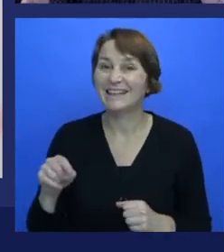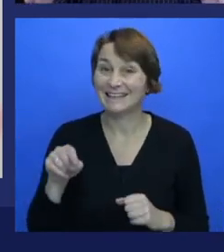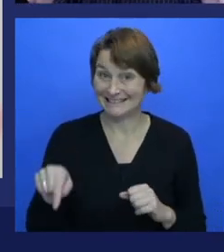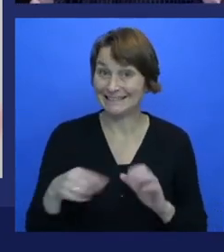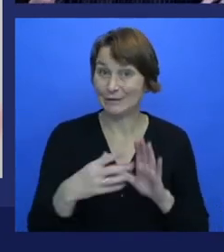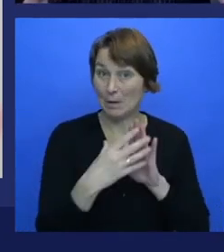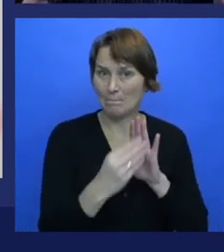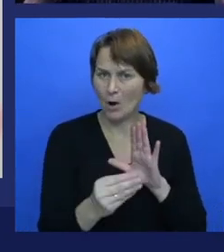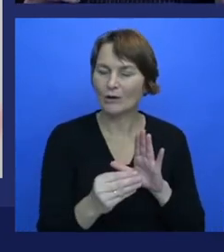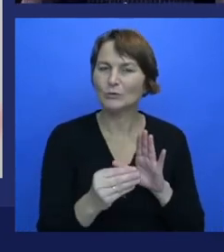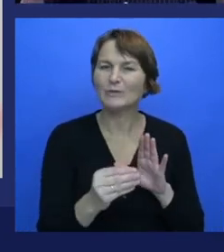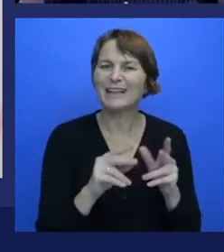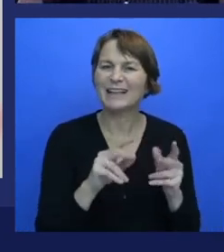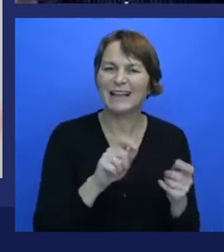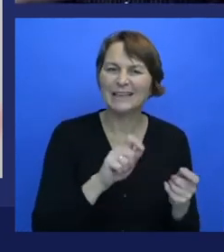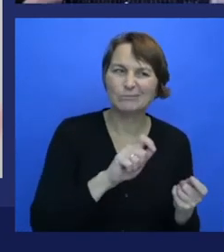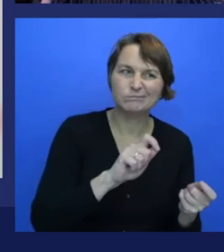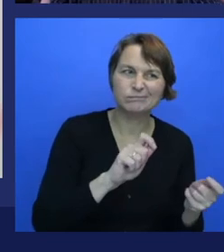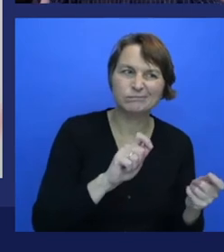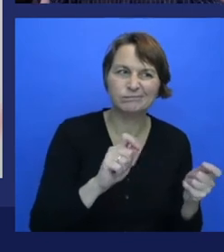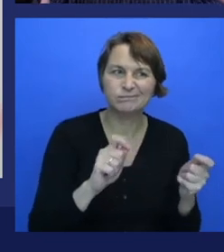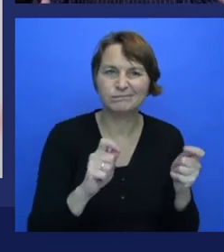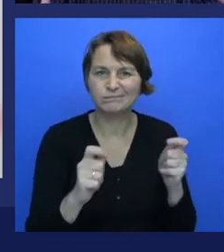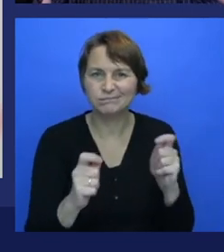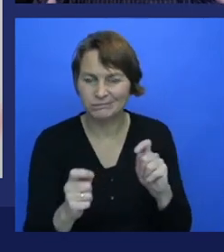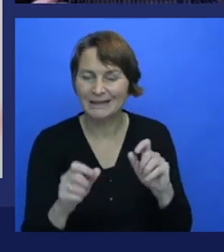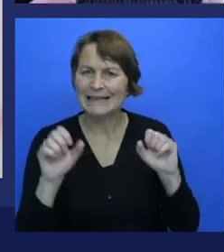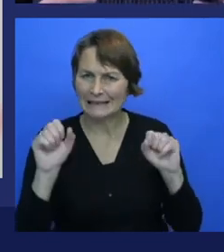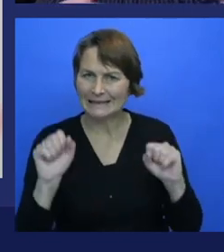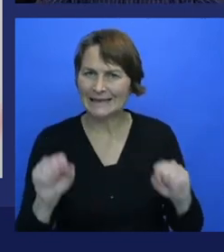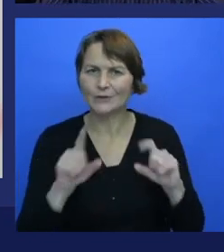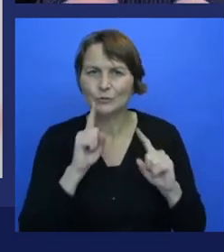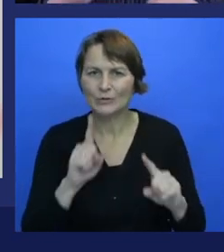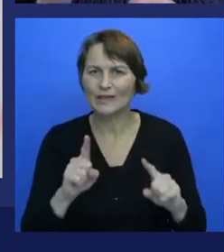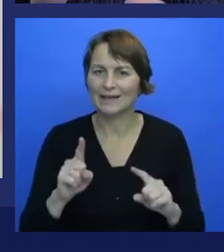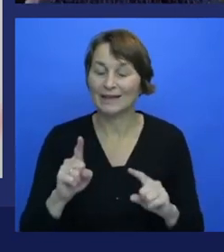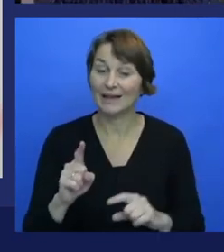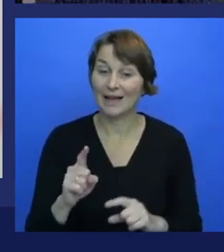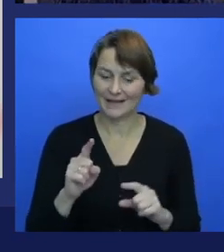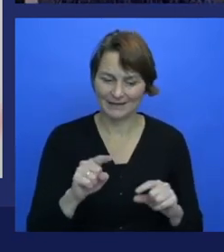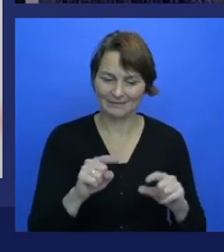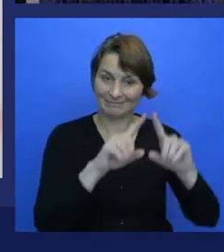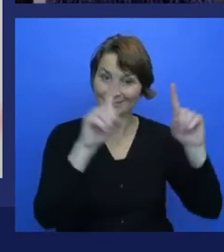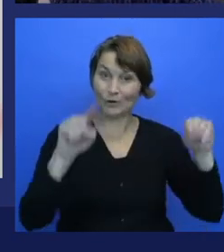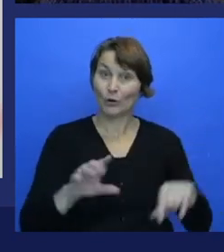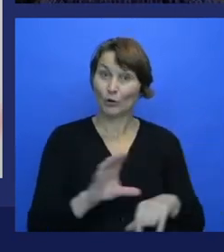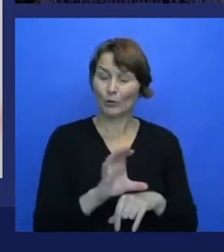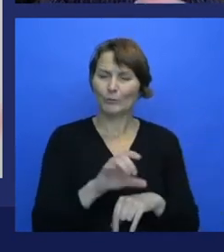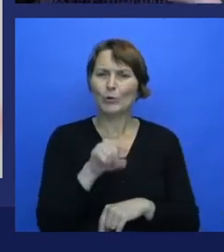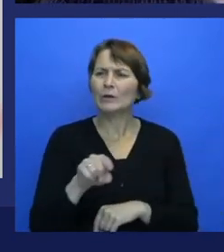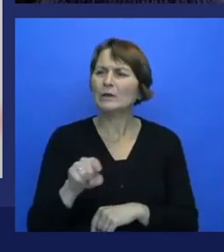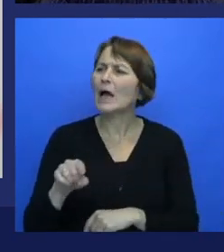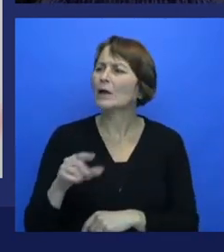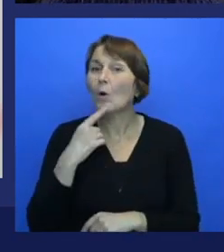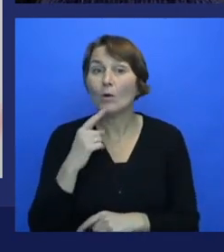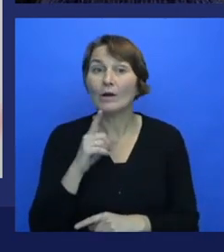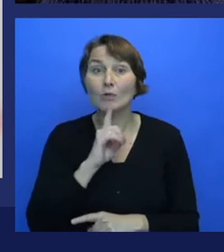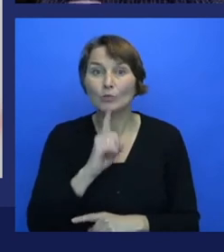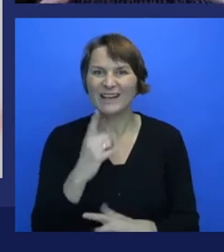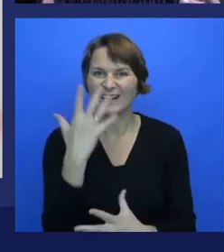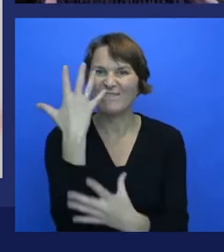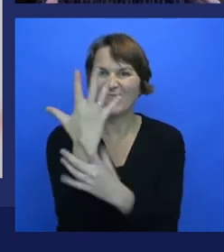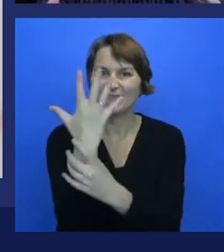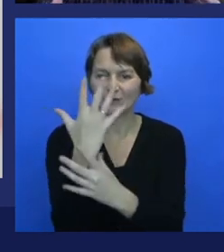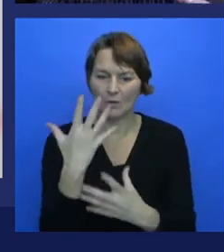into where the fact that we can create physical representations of those learnings, not just identifying images with probabilities or simulating